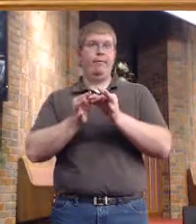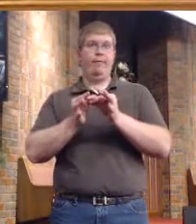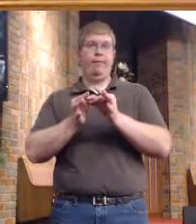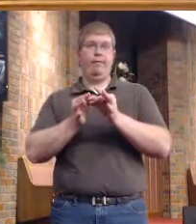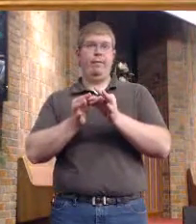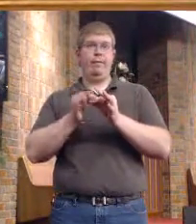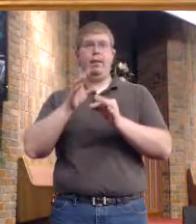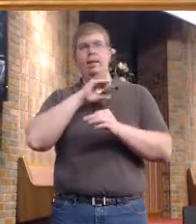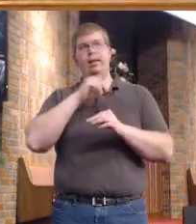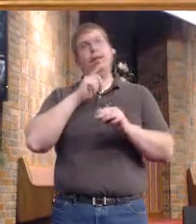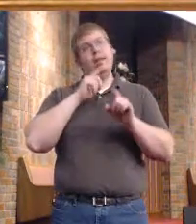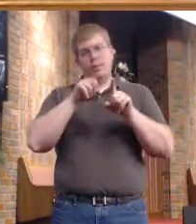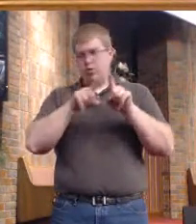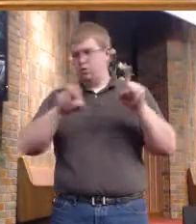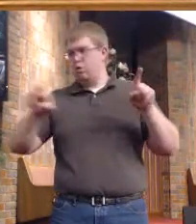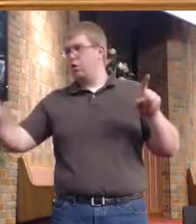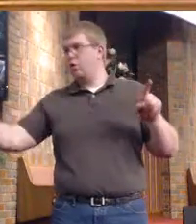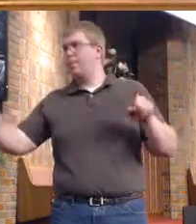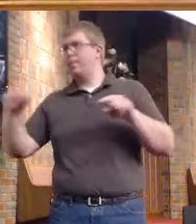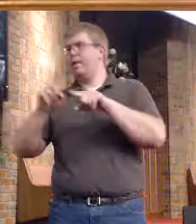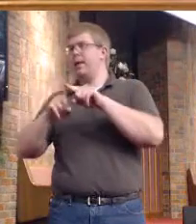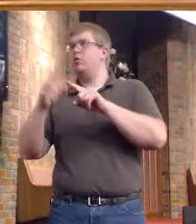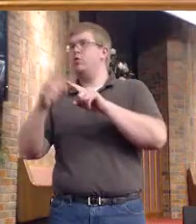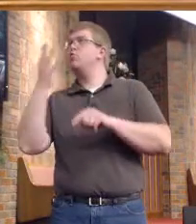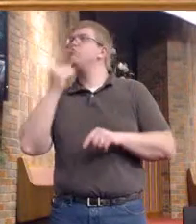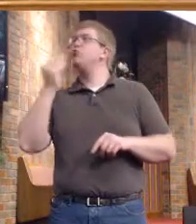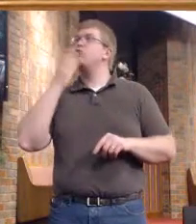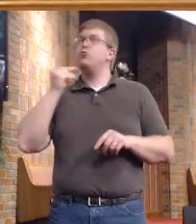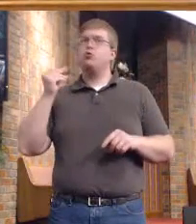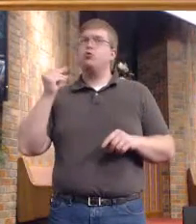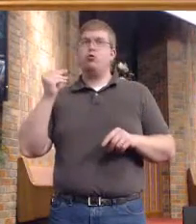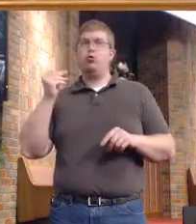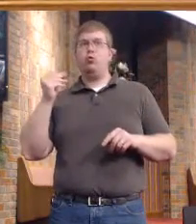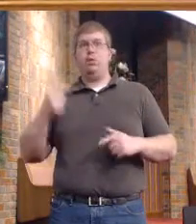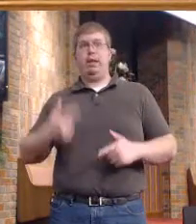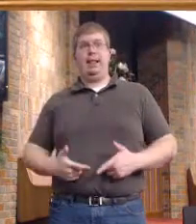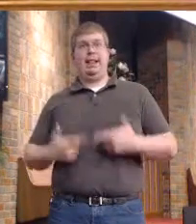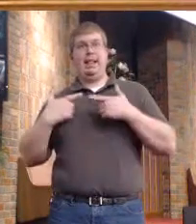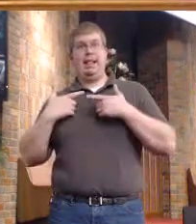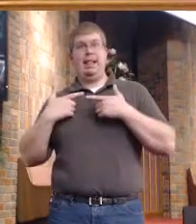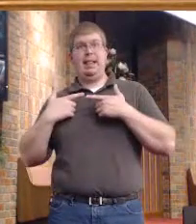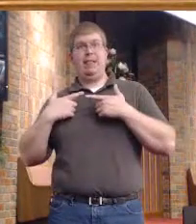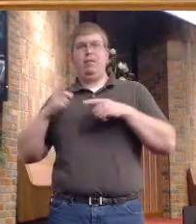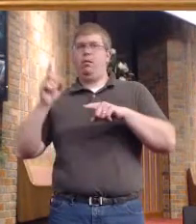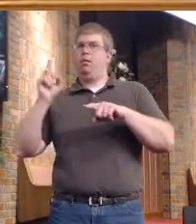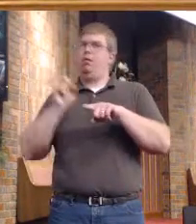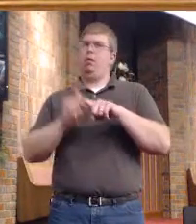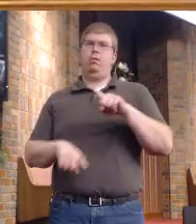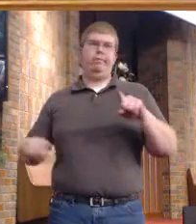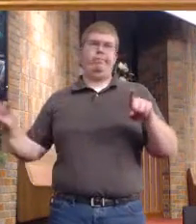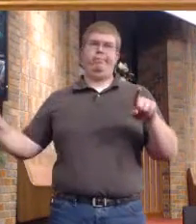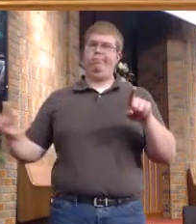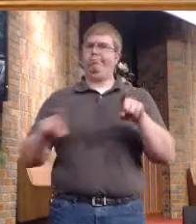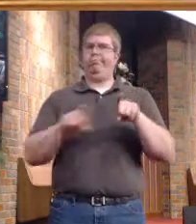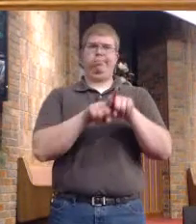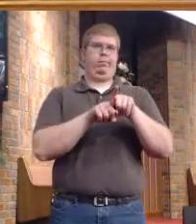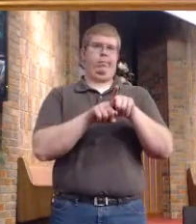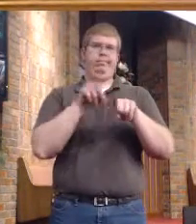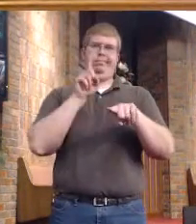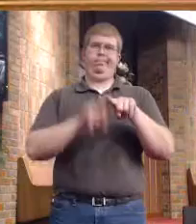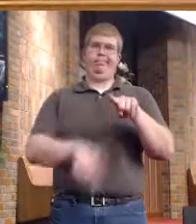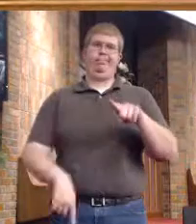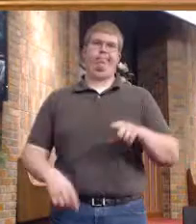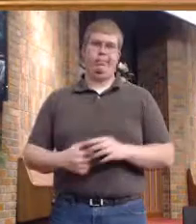went back into Judaism, that it would be impossible for them to be restored. It's clear.